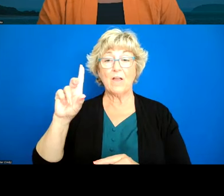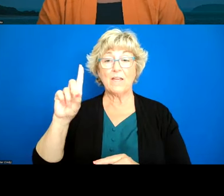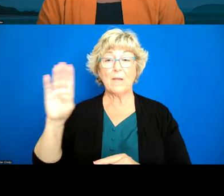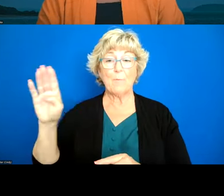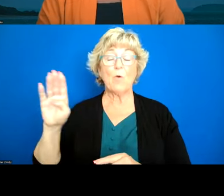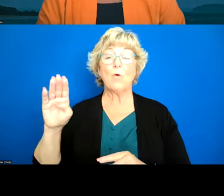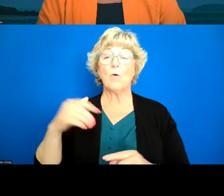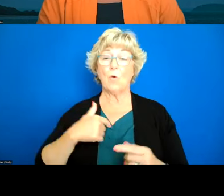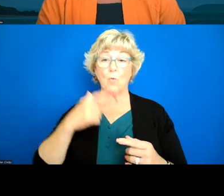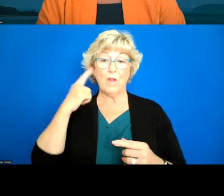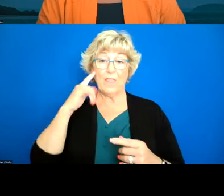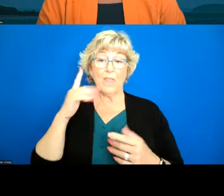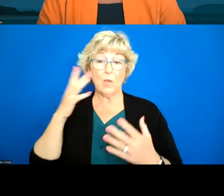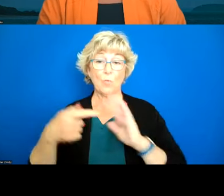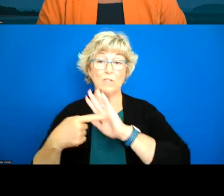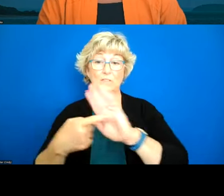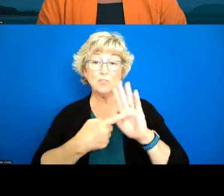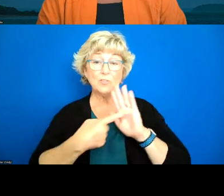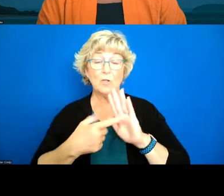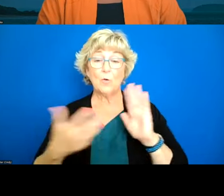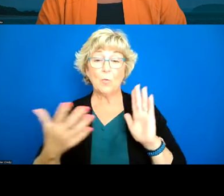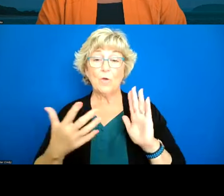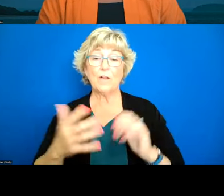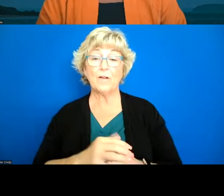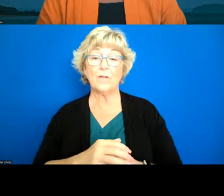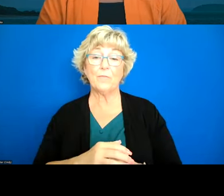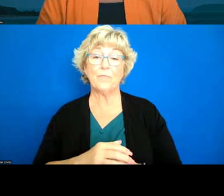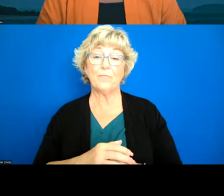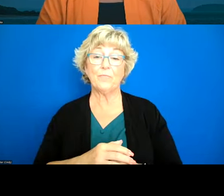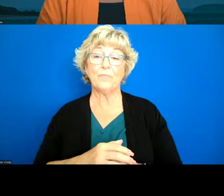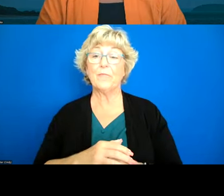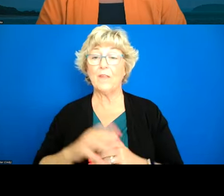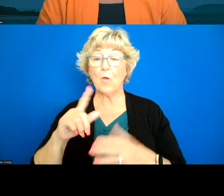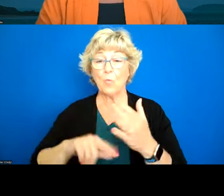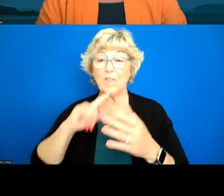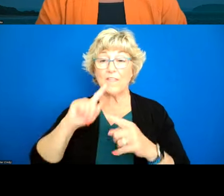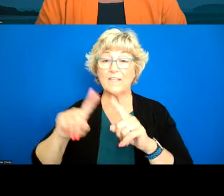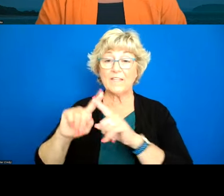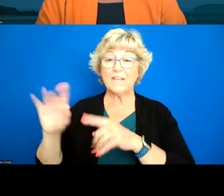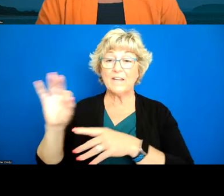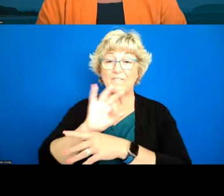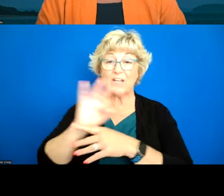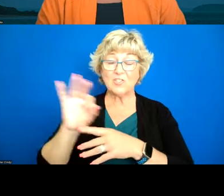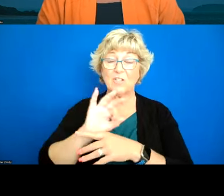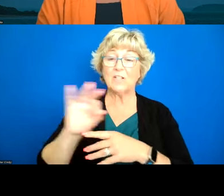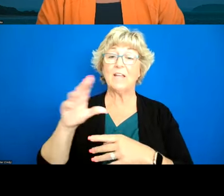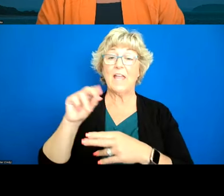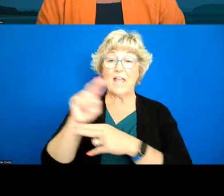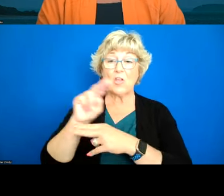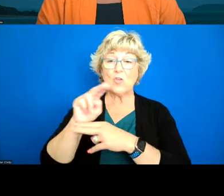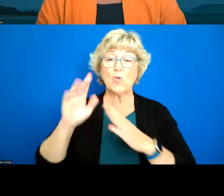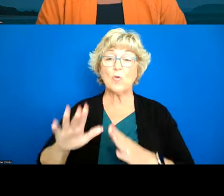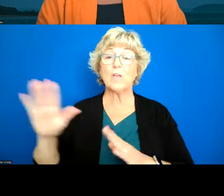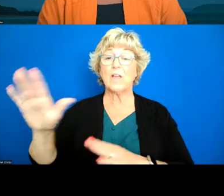of what we think this dashboard would show um what the features and functionalities are and really getting user feedback